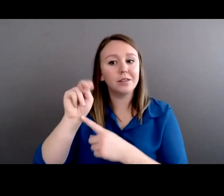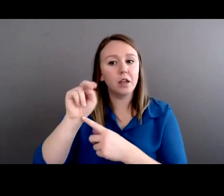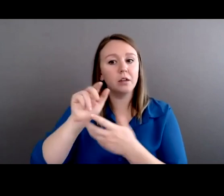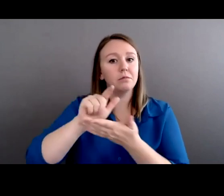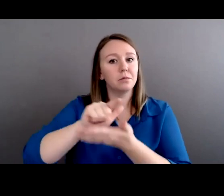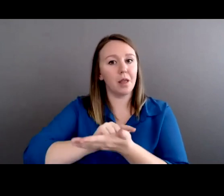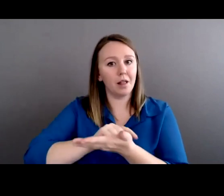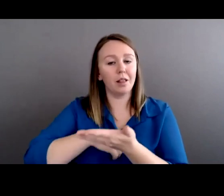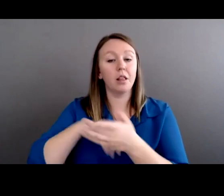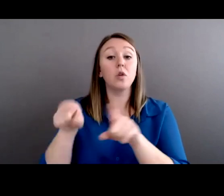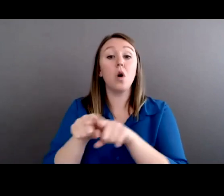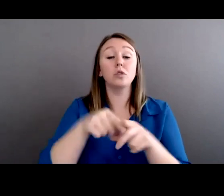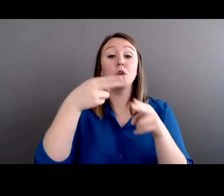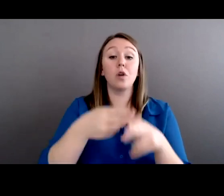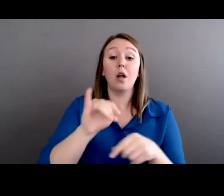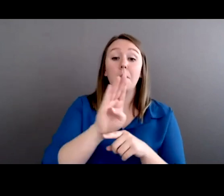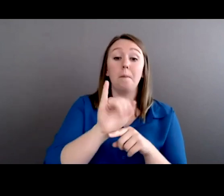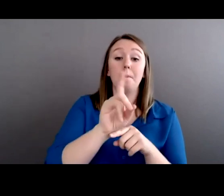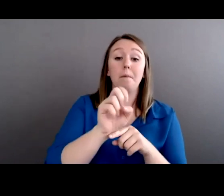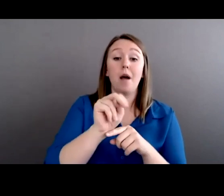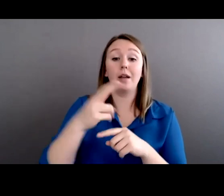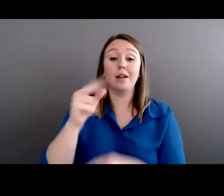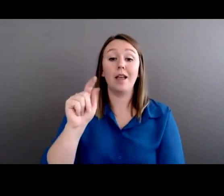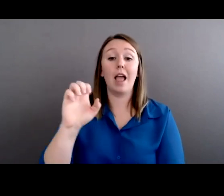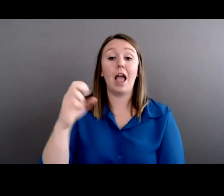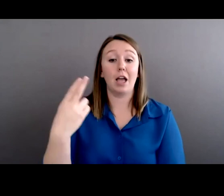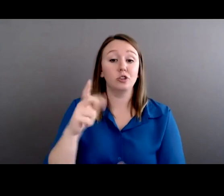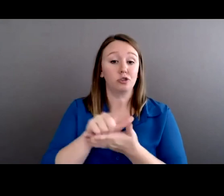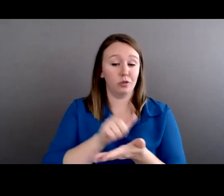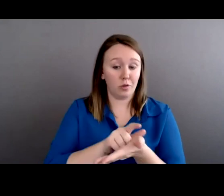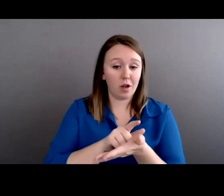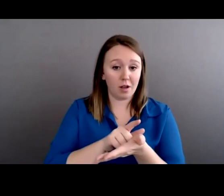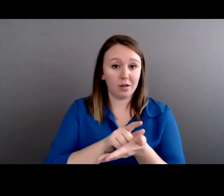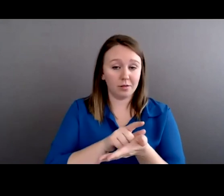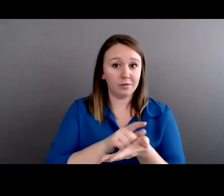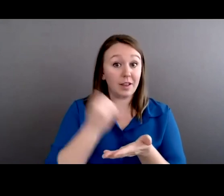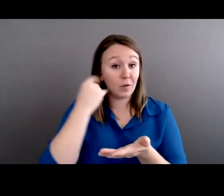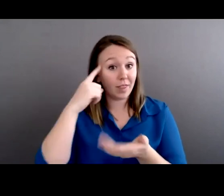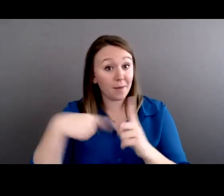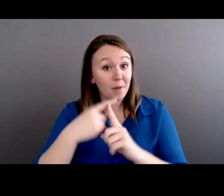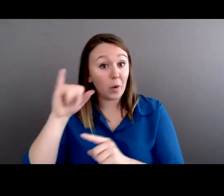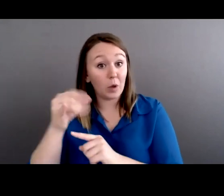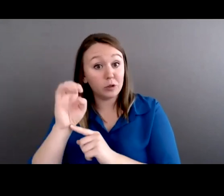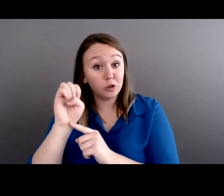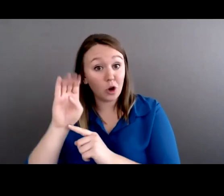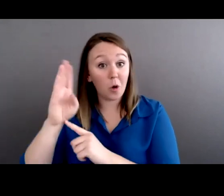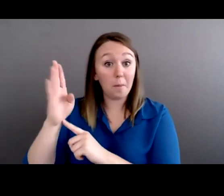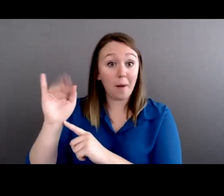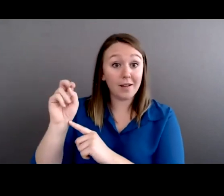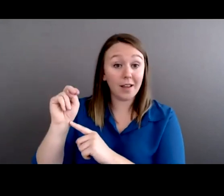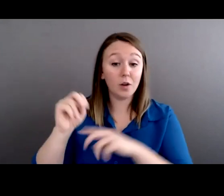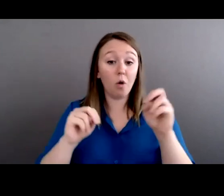called the Biden-Hatch Law. And if you think about, you know, Joe Biden and Orrin Hatch, very